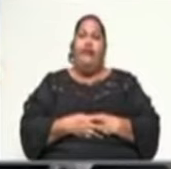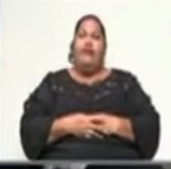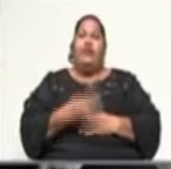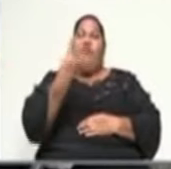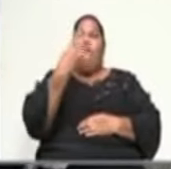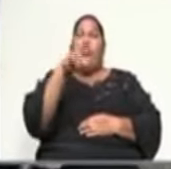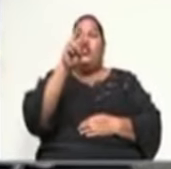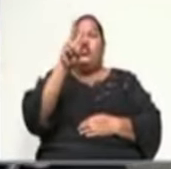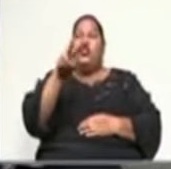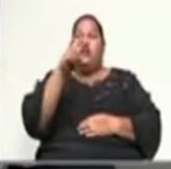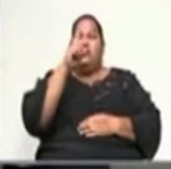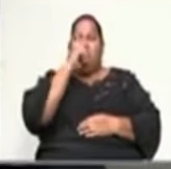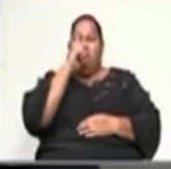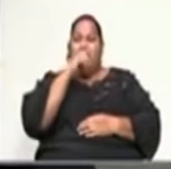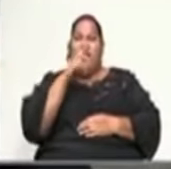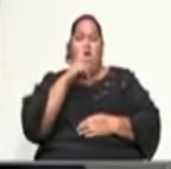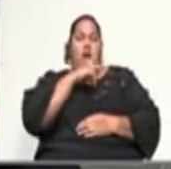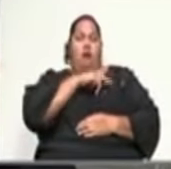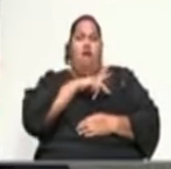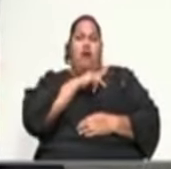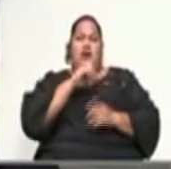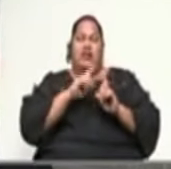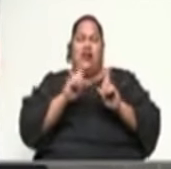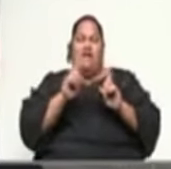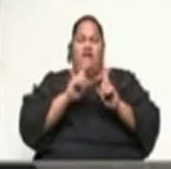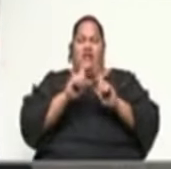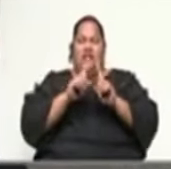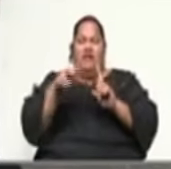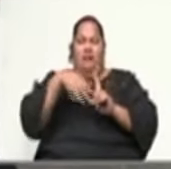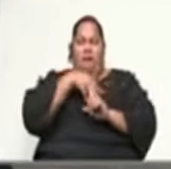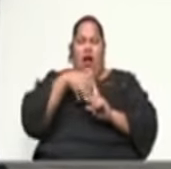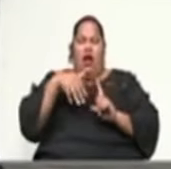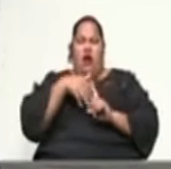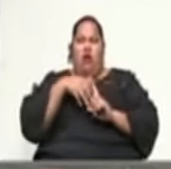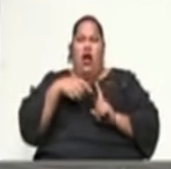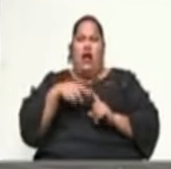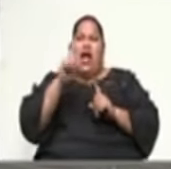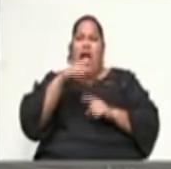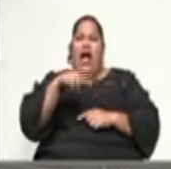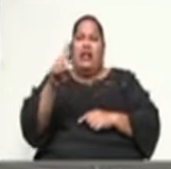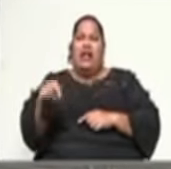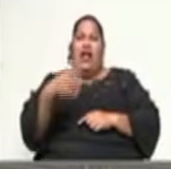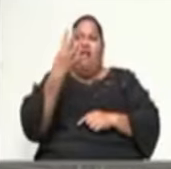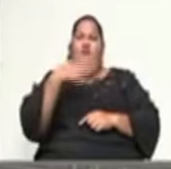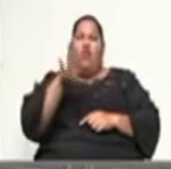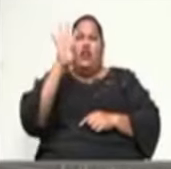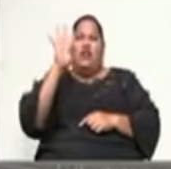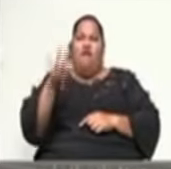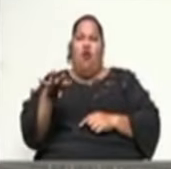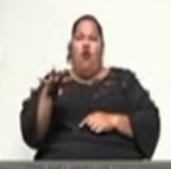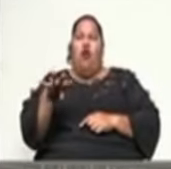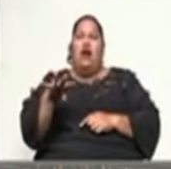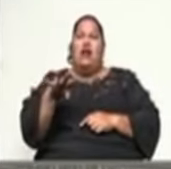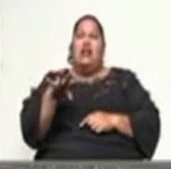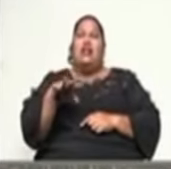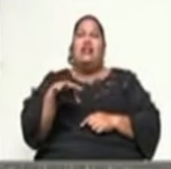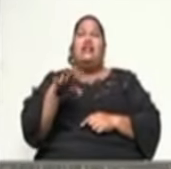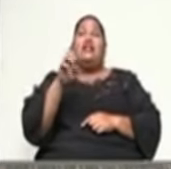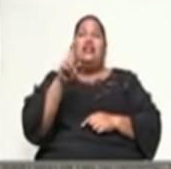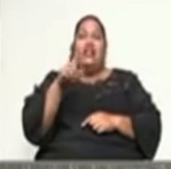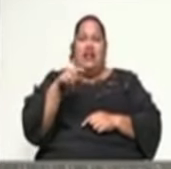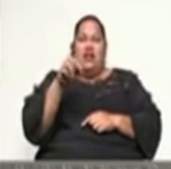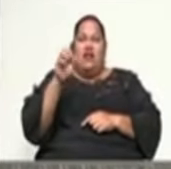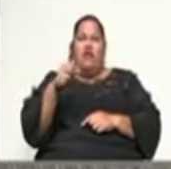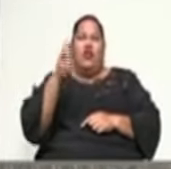42 people in diverse professions and backgrounds from across the region are attending the 44th edition of the flagship regional